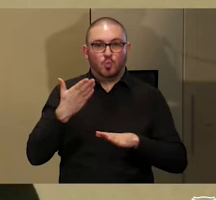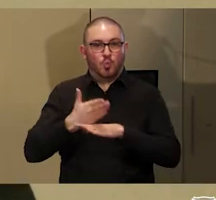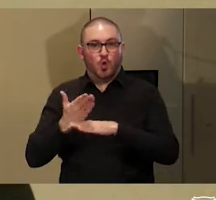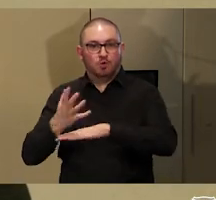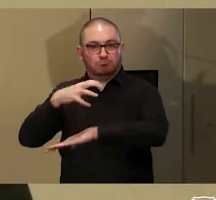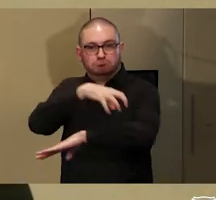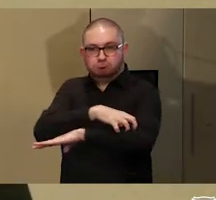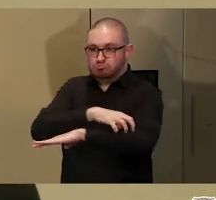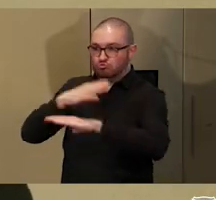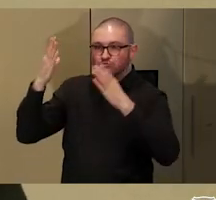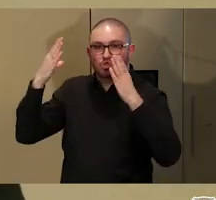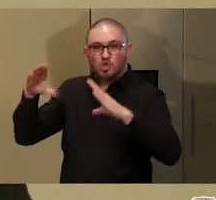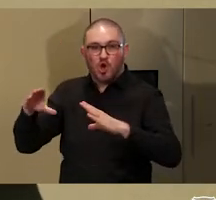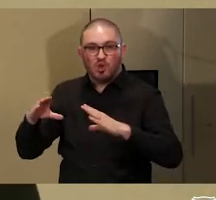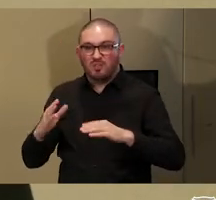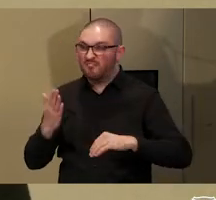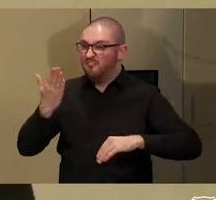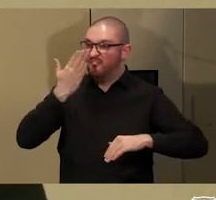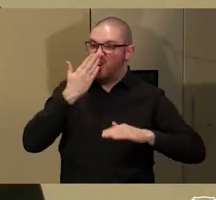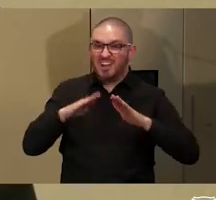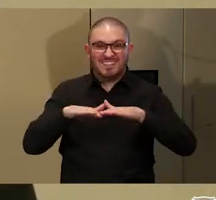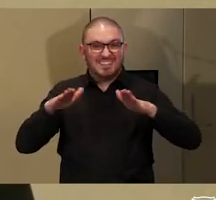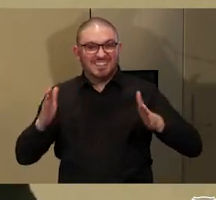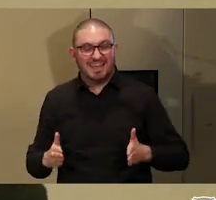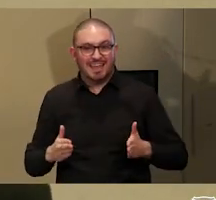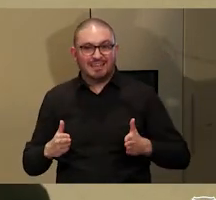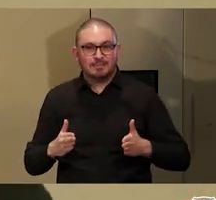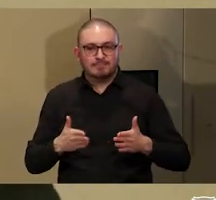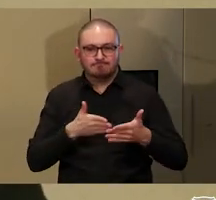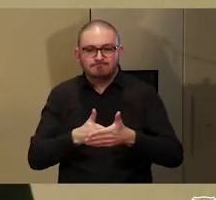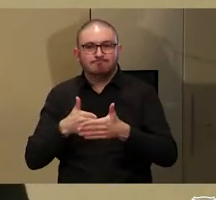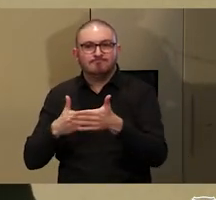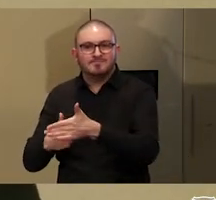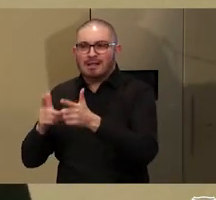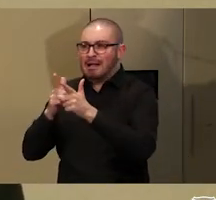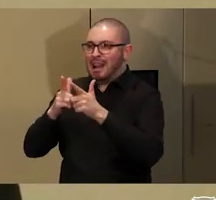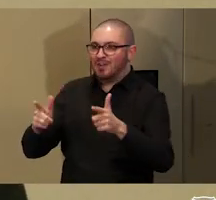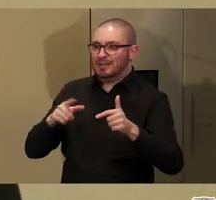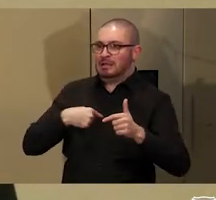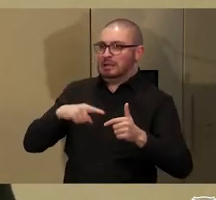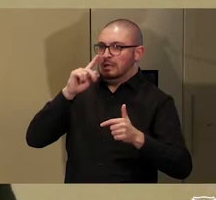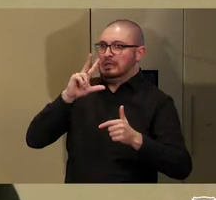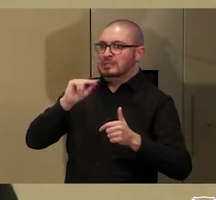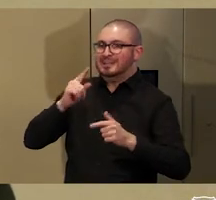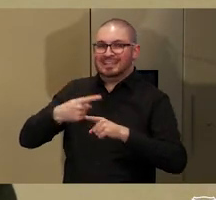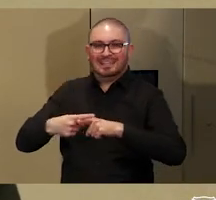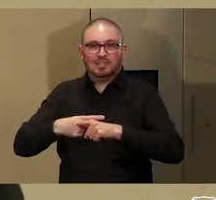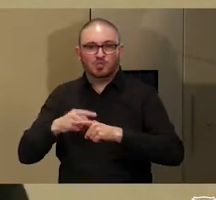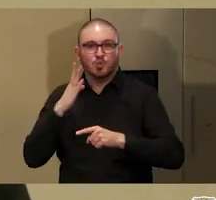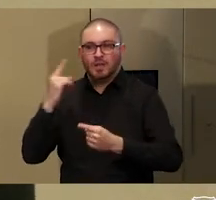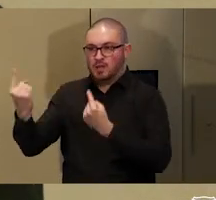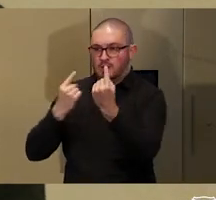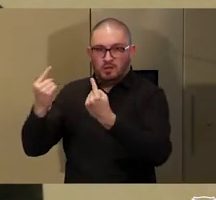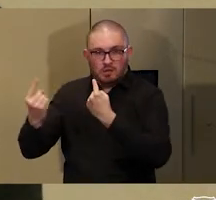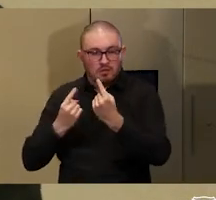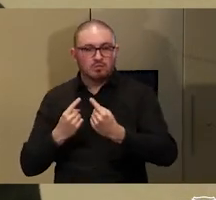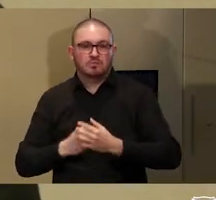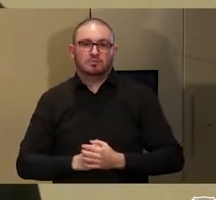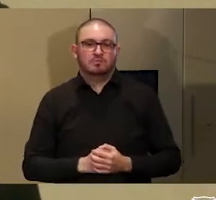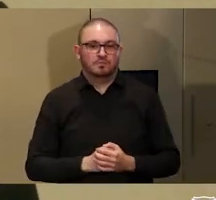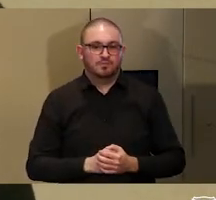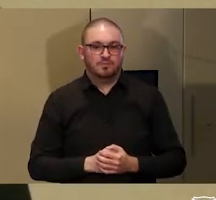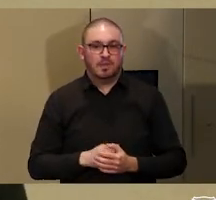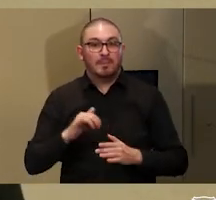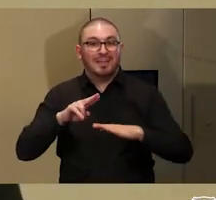front of desk service positions, or any position indeed, or on the national park